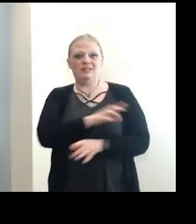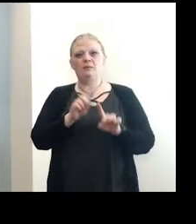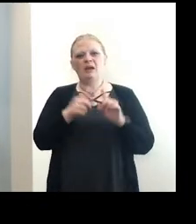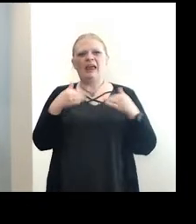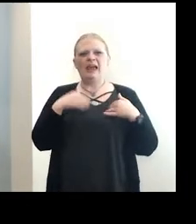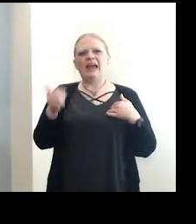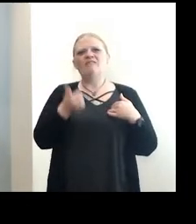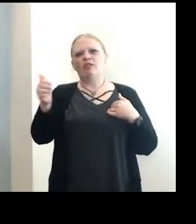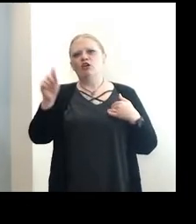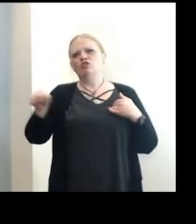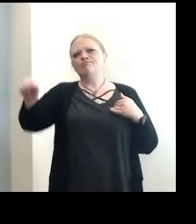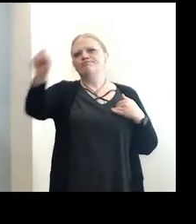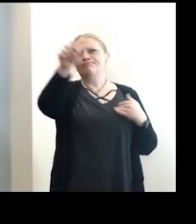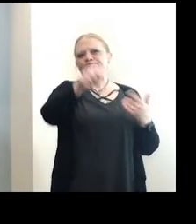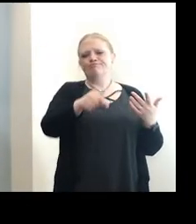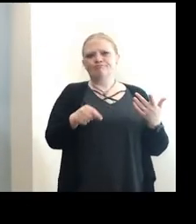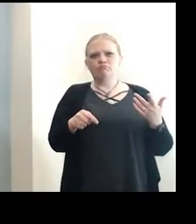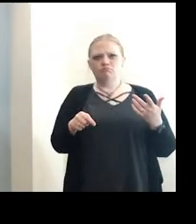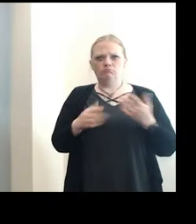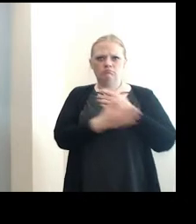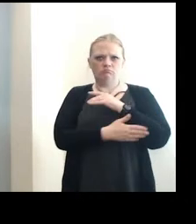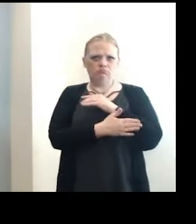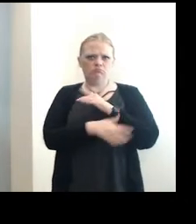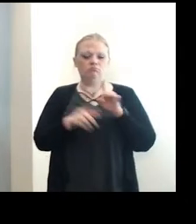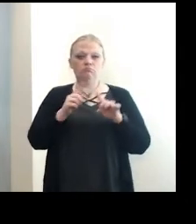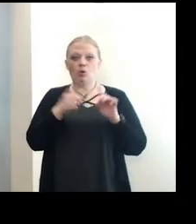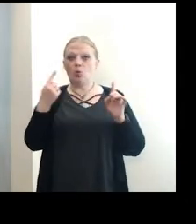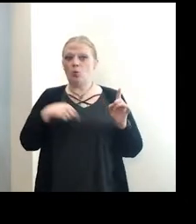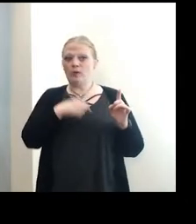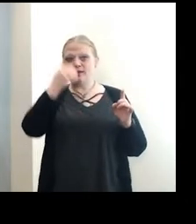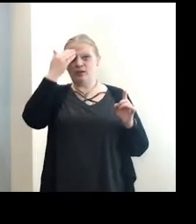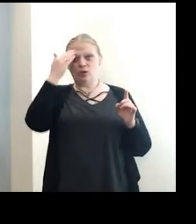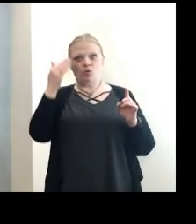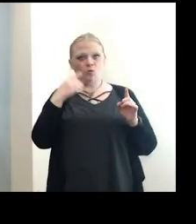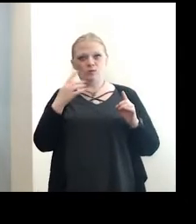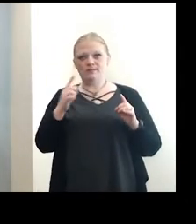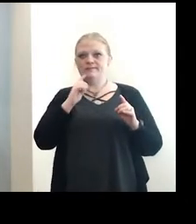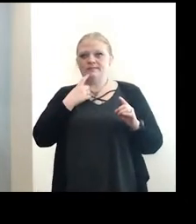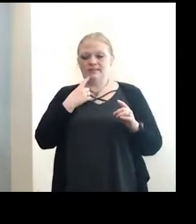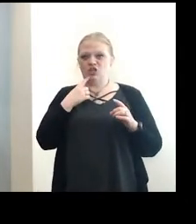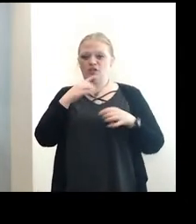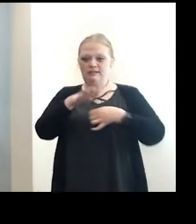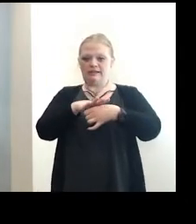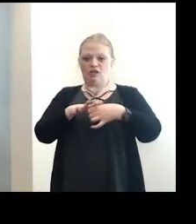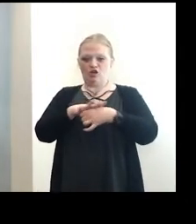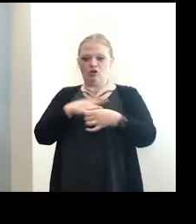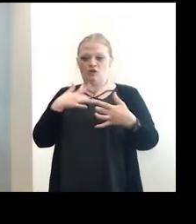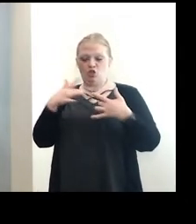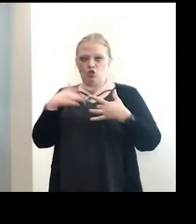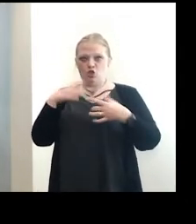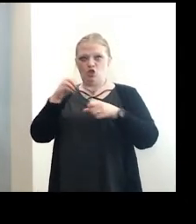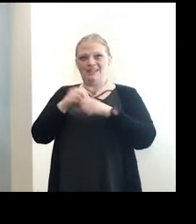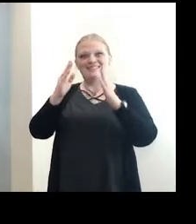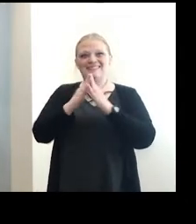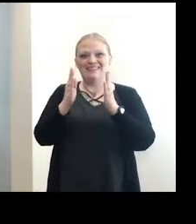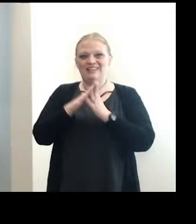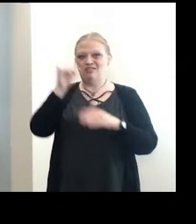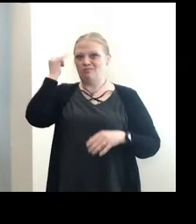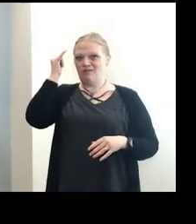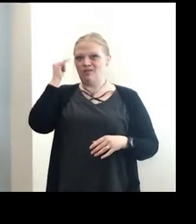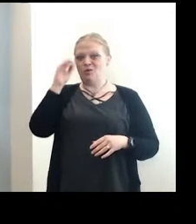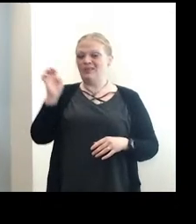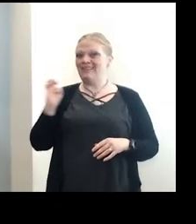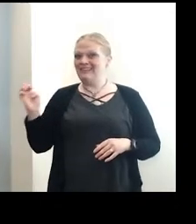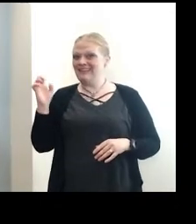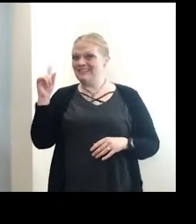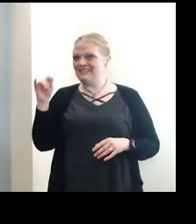other clinics going across to the county. But we know there's a significant area of concern with regards to cases in the City of Buffalo, especially in east side of